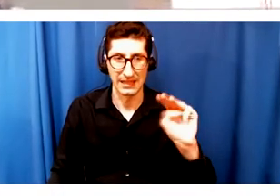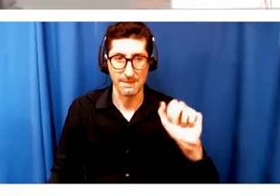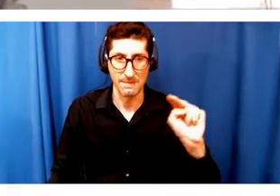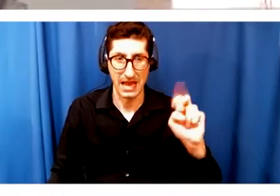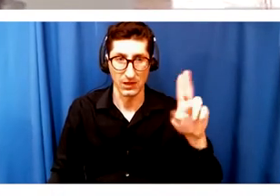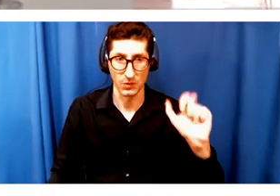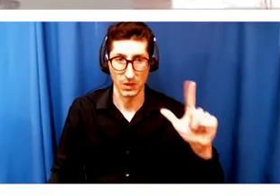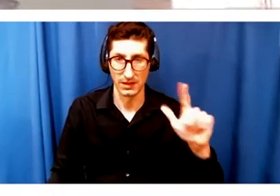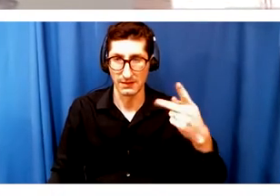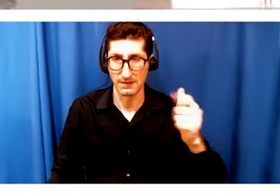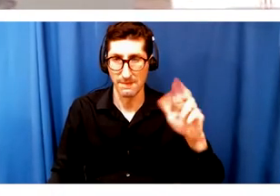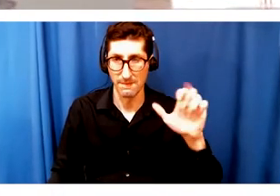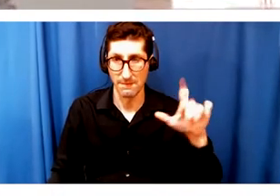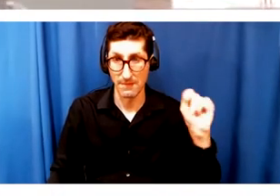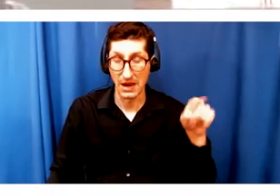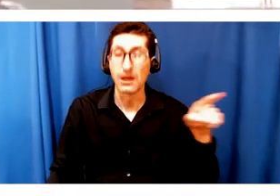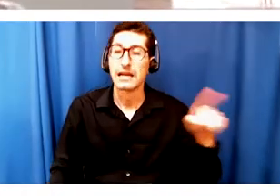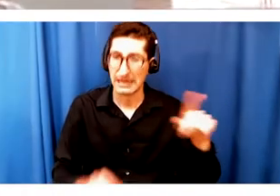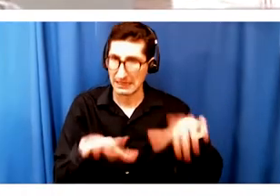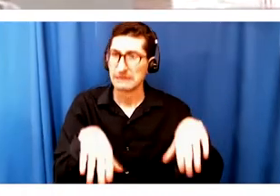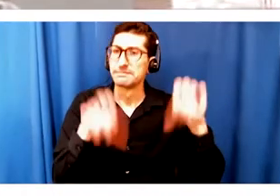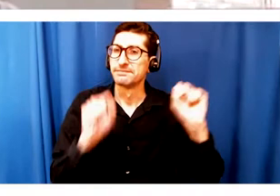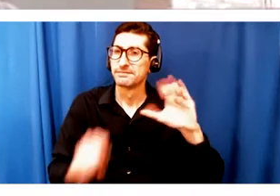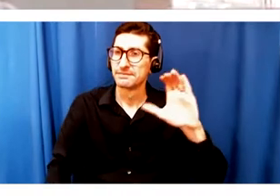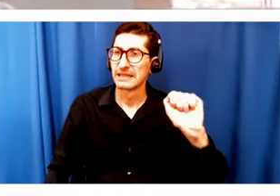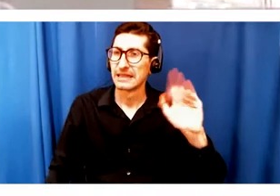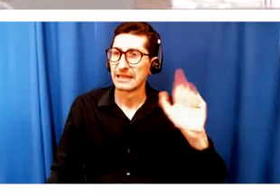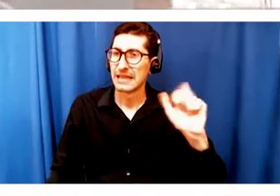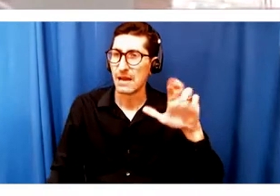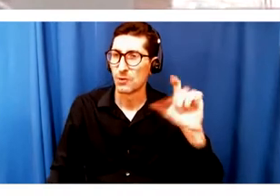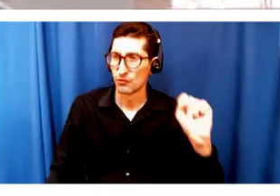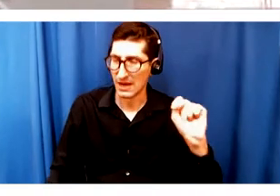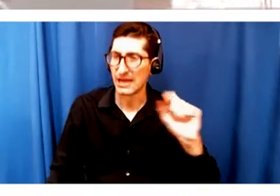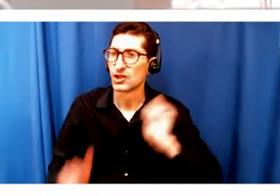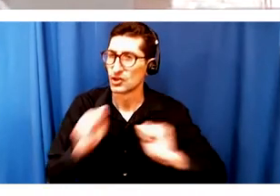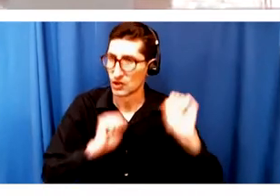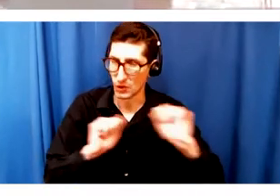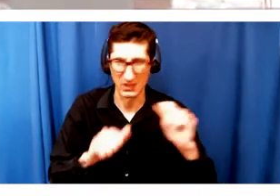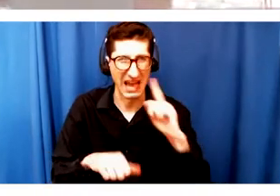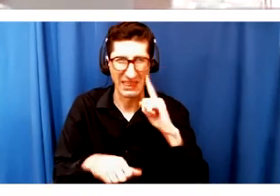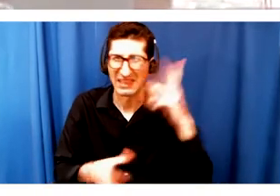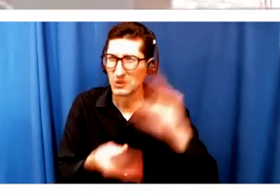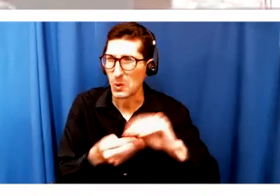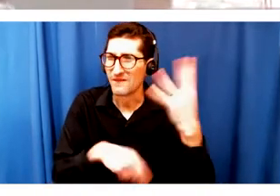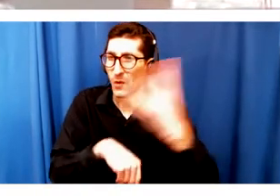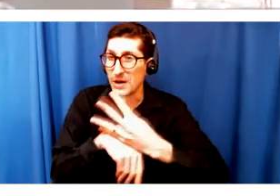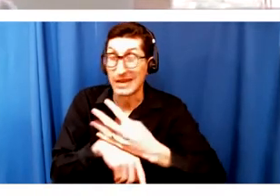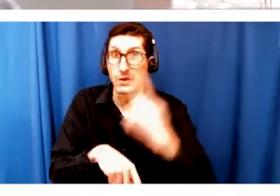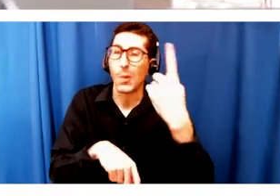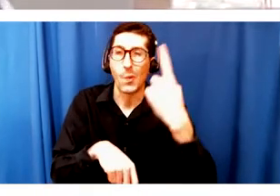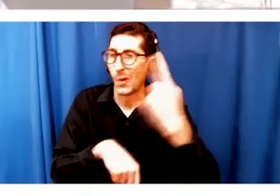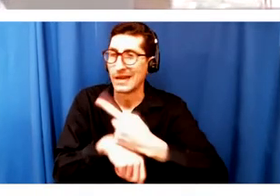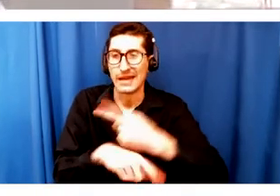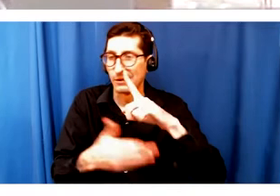at Starlight Stage. We did, I believe, four days. One of them was rained out, so we had to backtrack on another day,